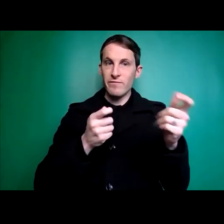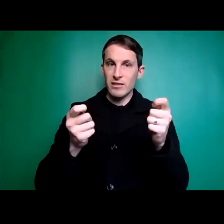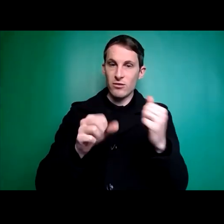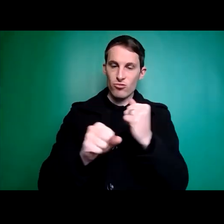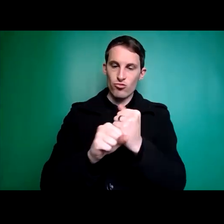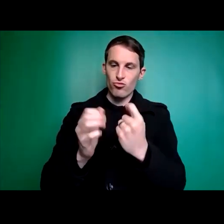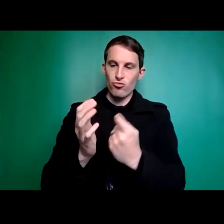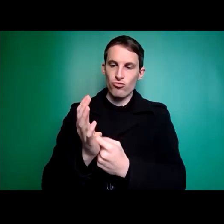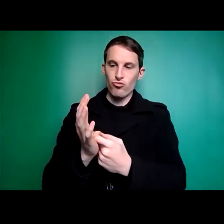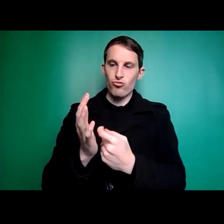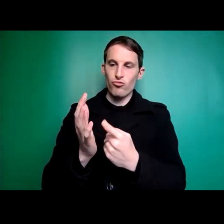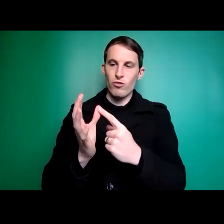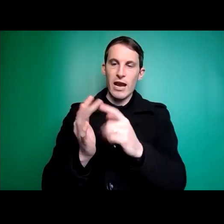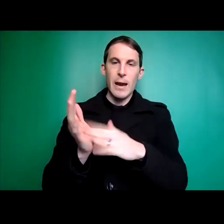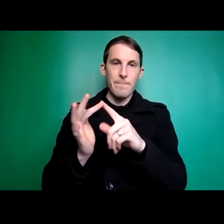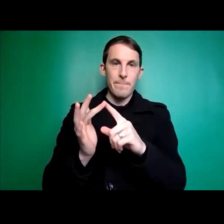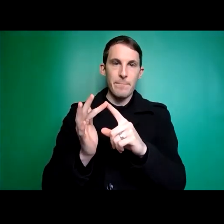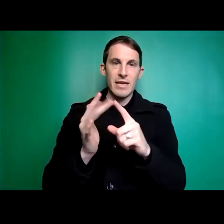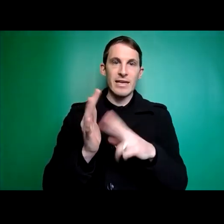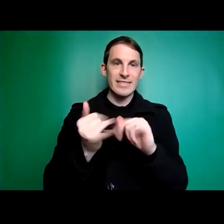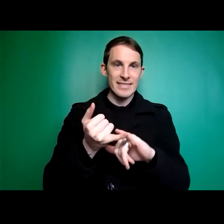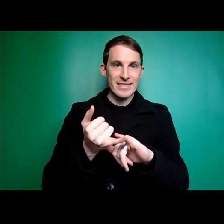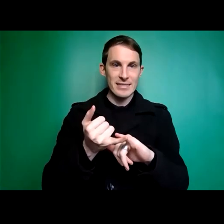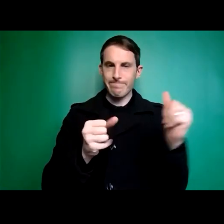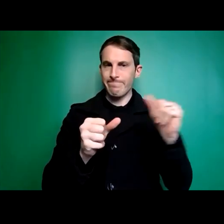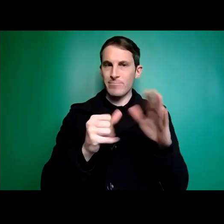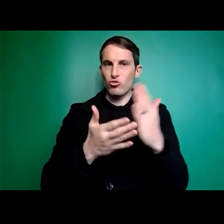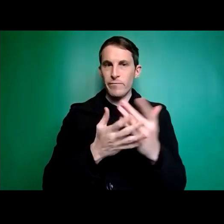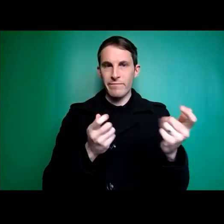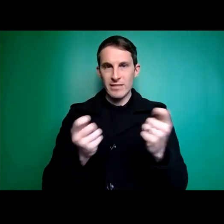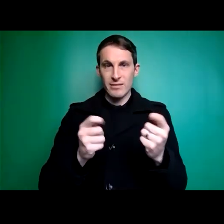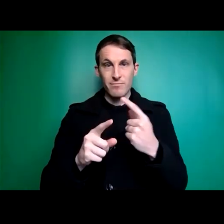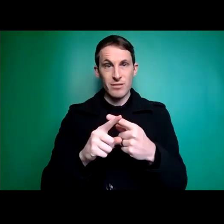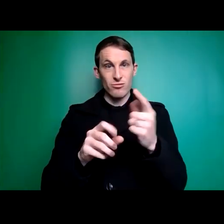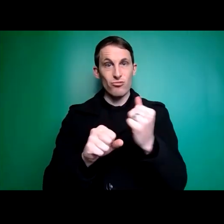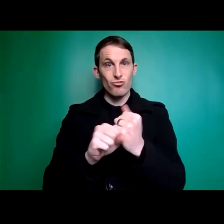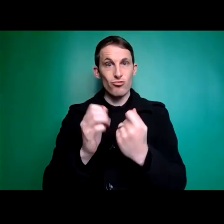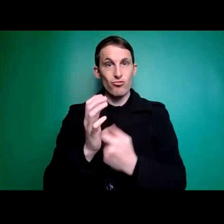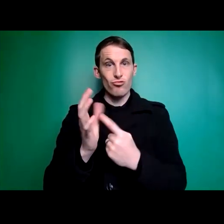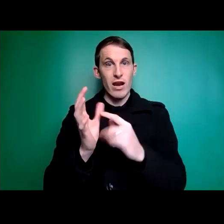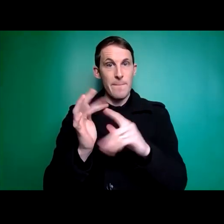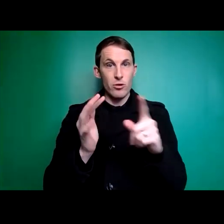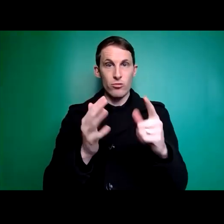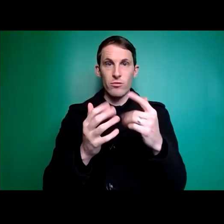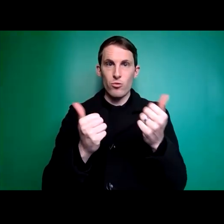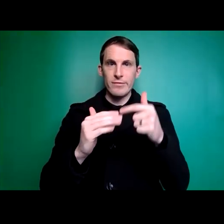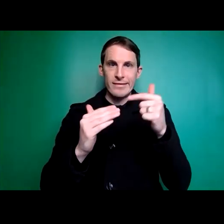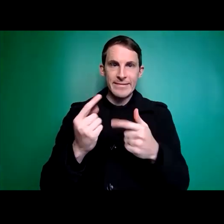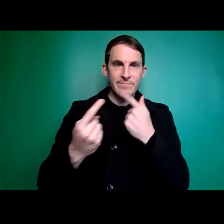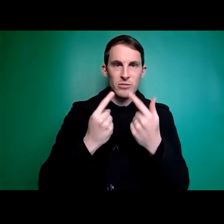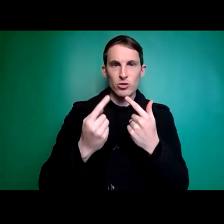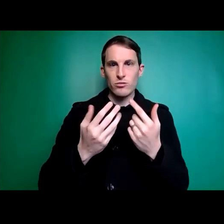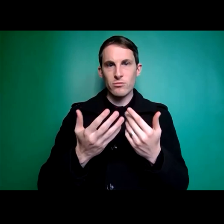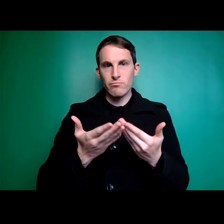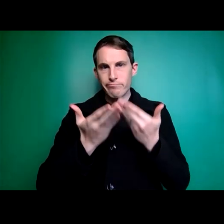really really great job of facilitating today's event and graham i think you've added a lot of depth to the discussion as well so thank you so much for your time